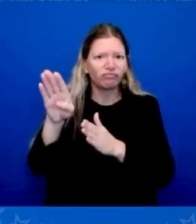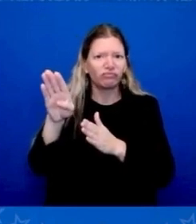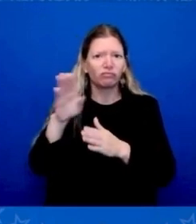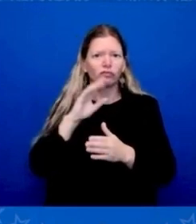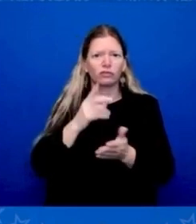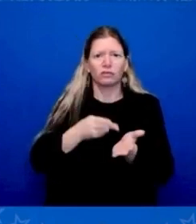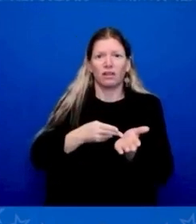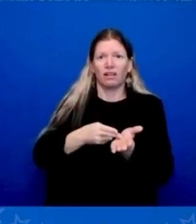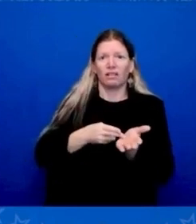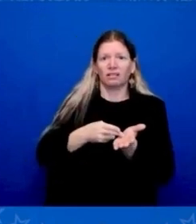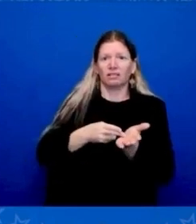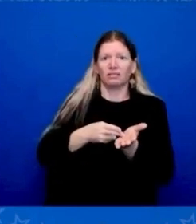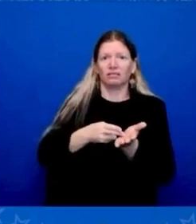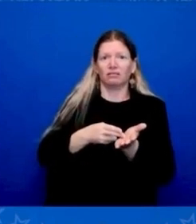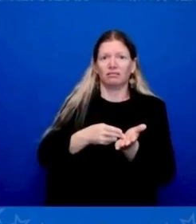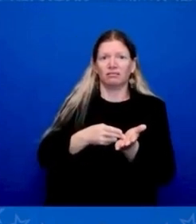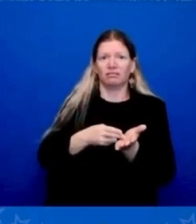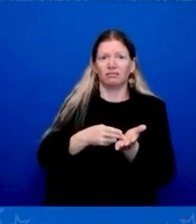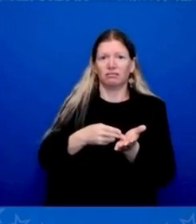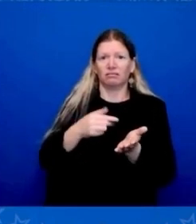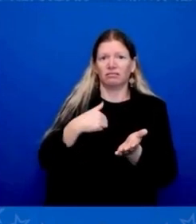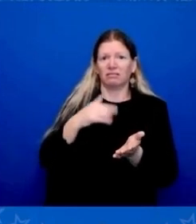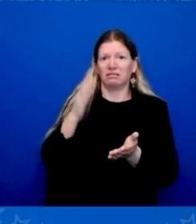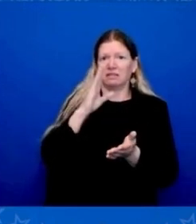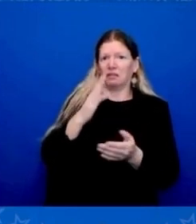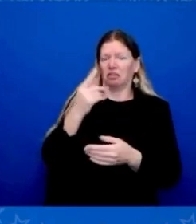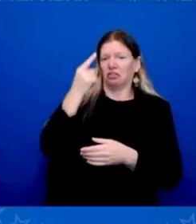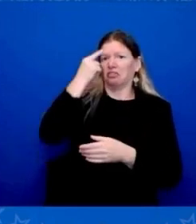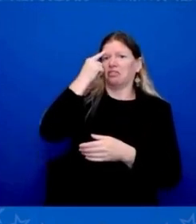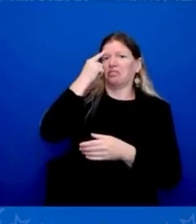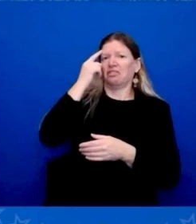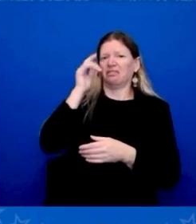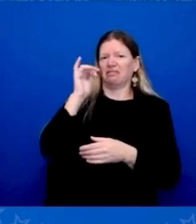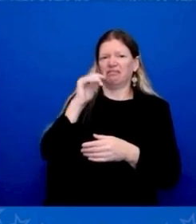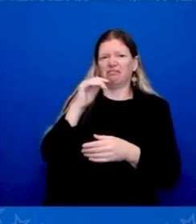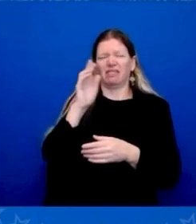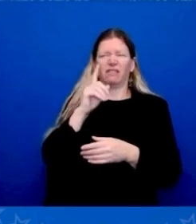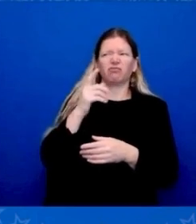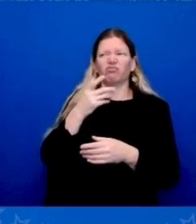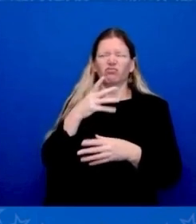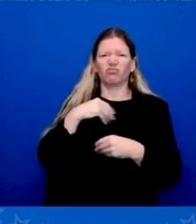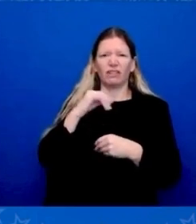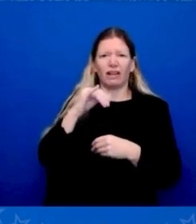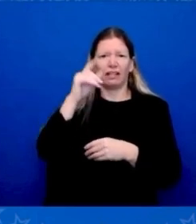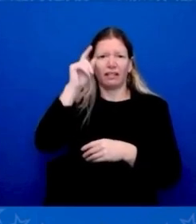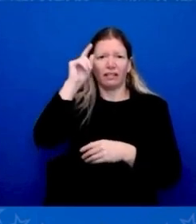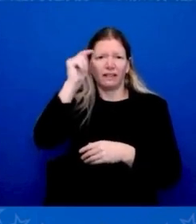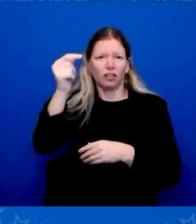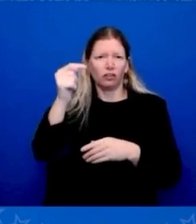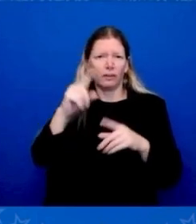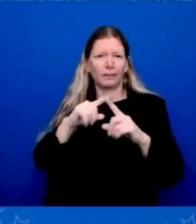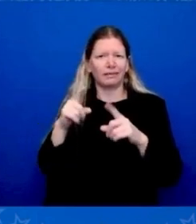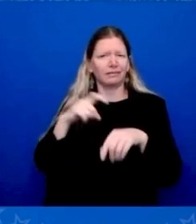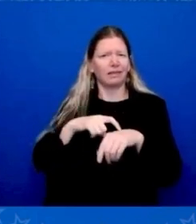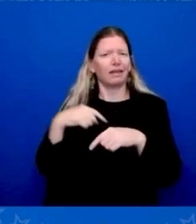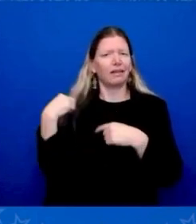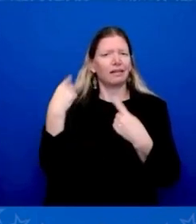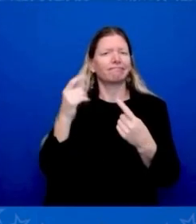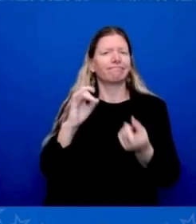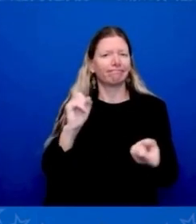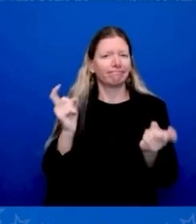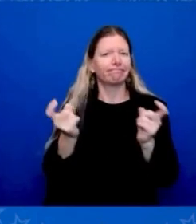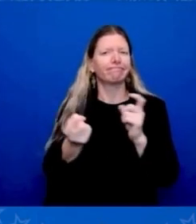Just flat, straight-out academic economists. And that is, we should build economic growth from the middle out